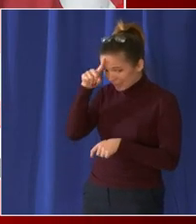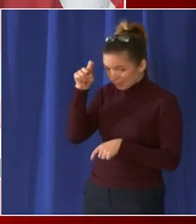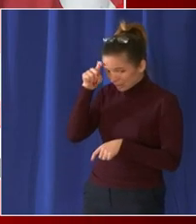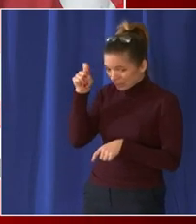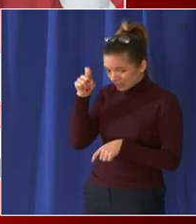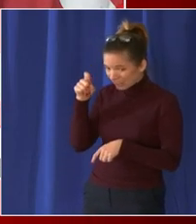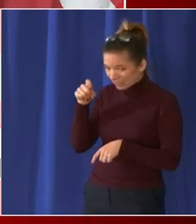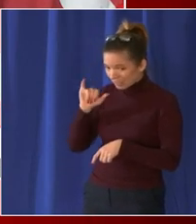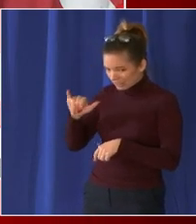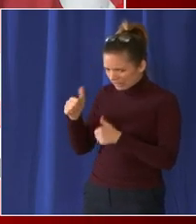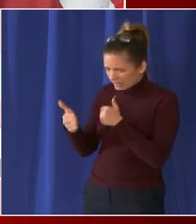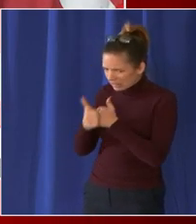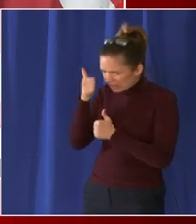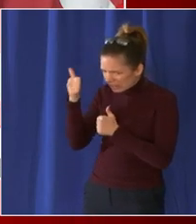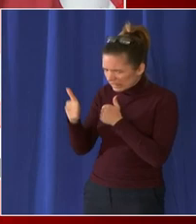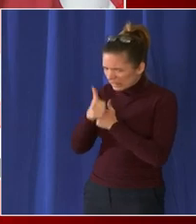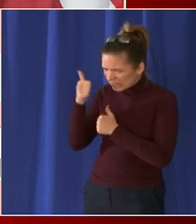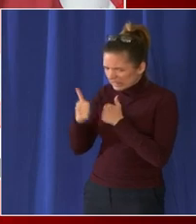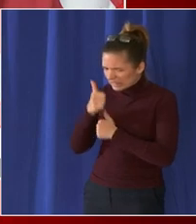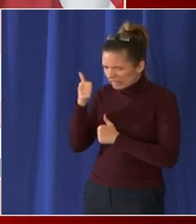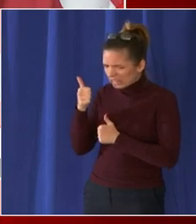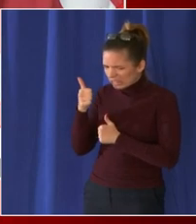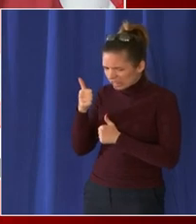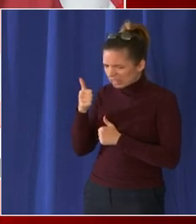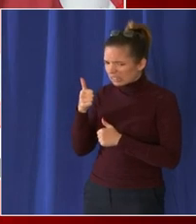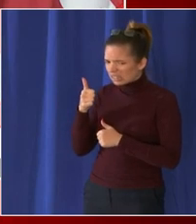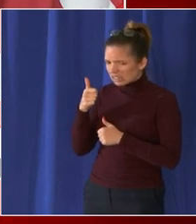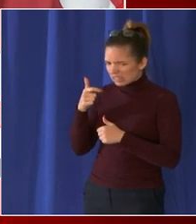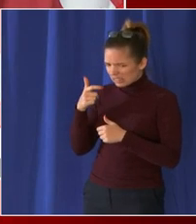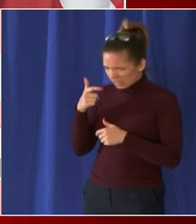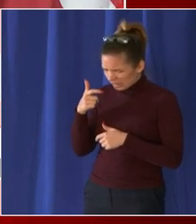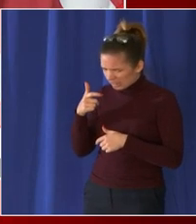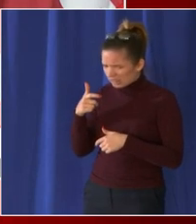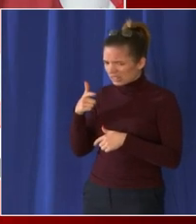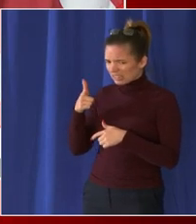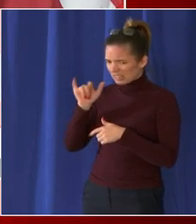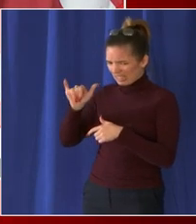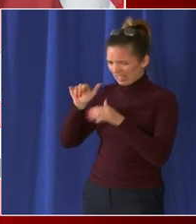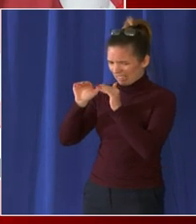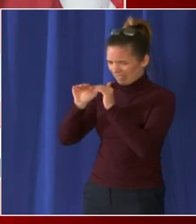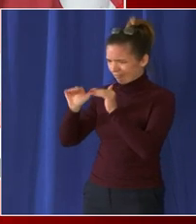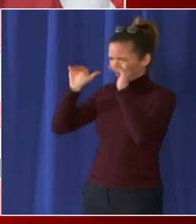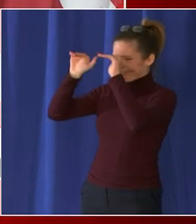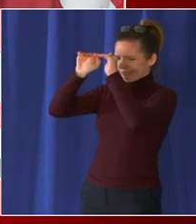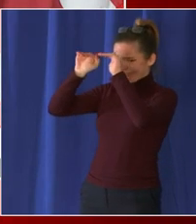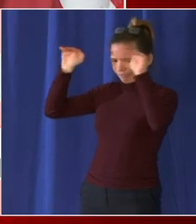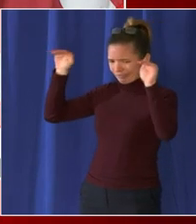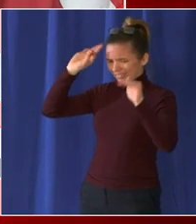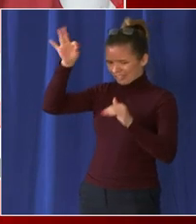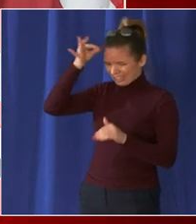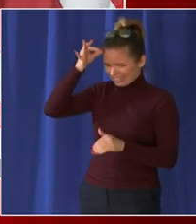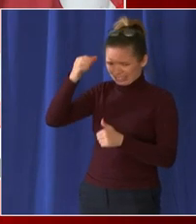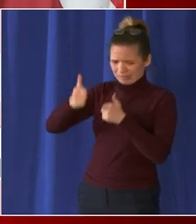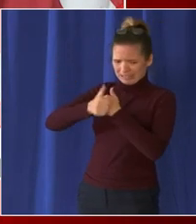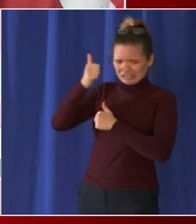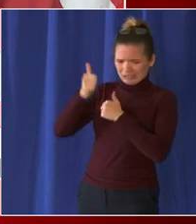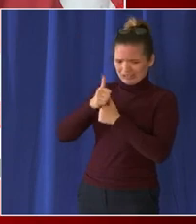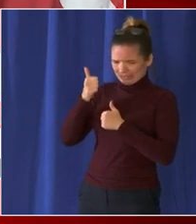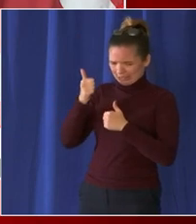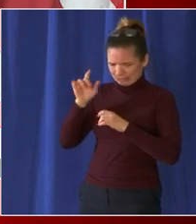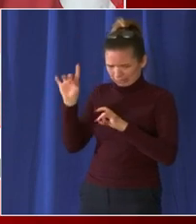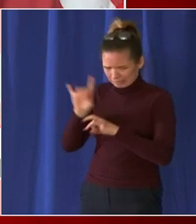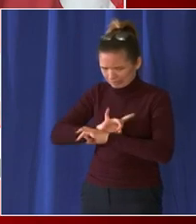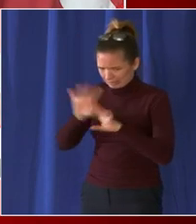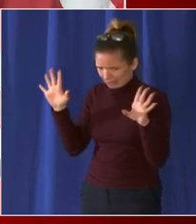threat from the white house from the highest levels of our government and we uh you know